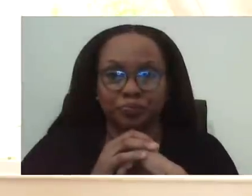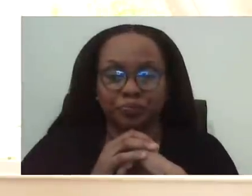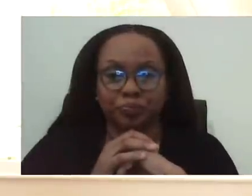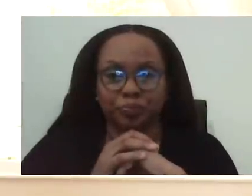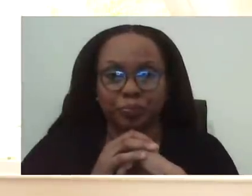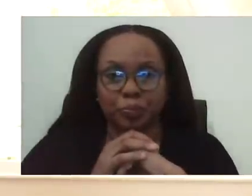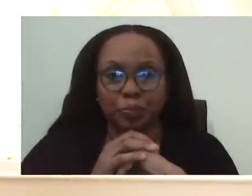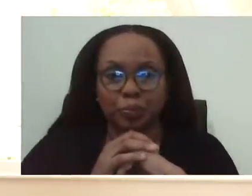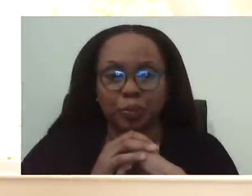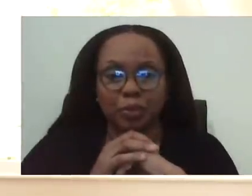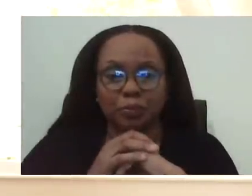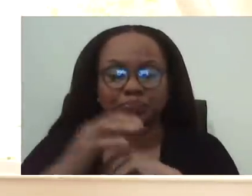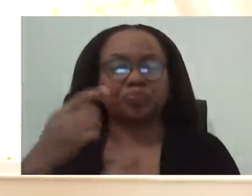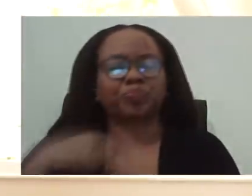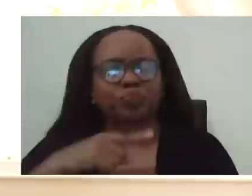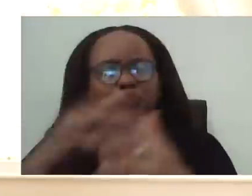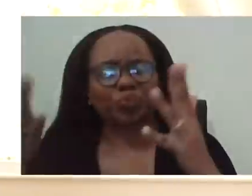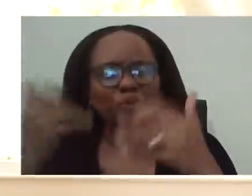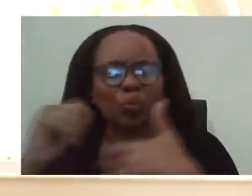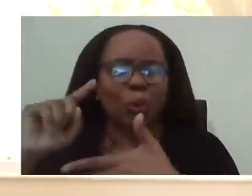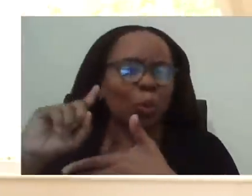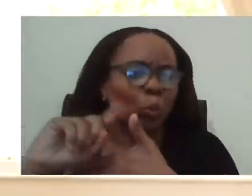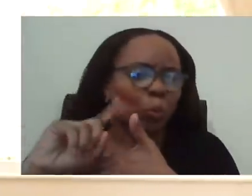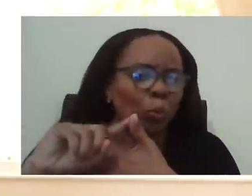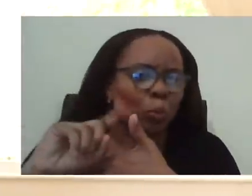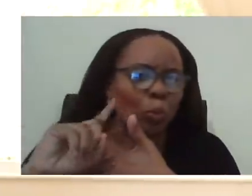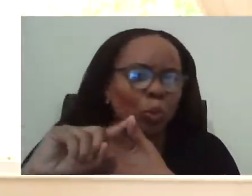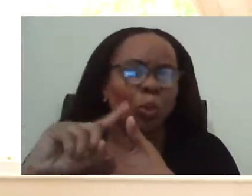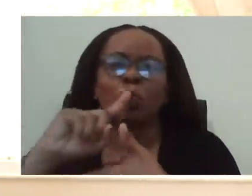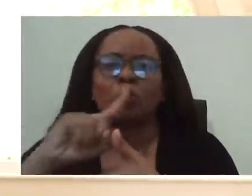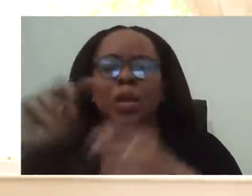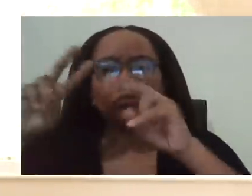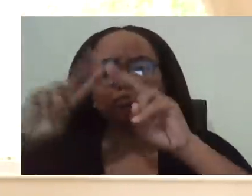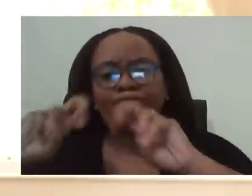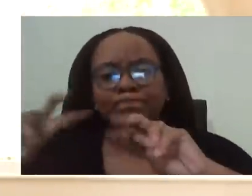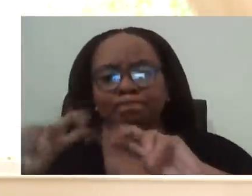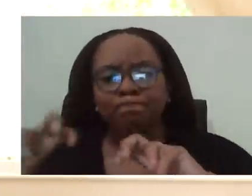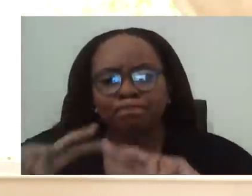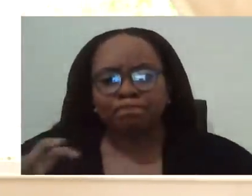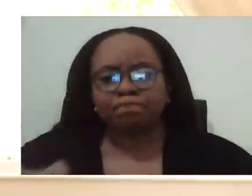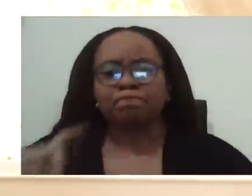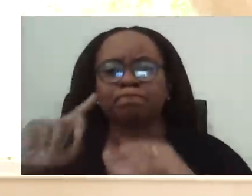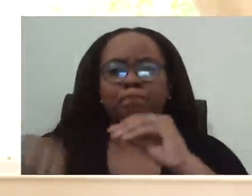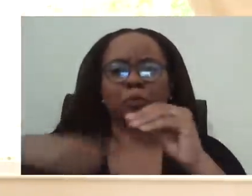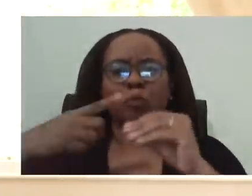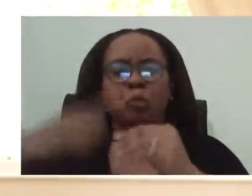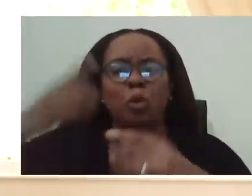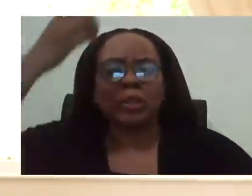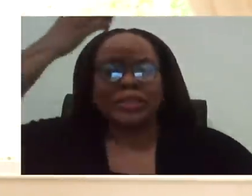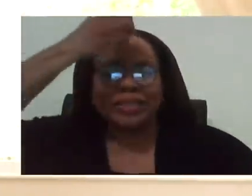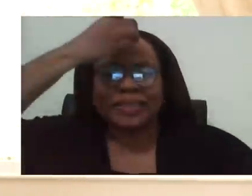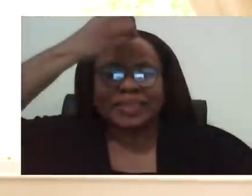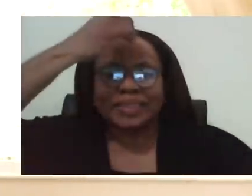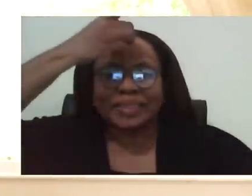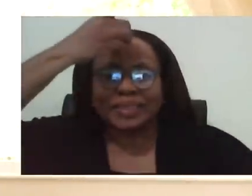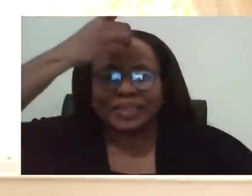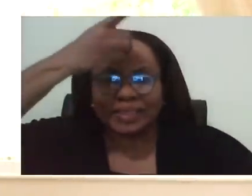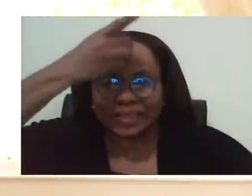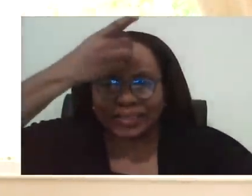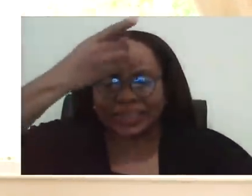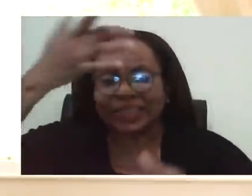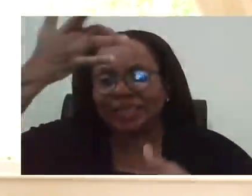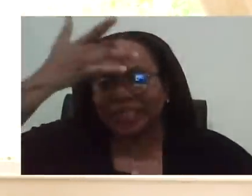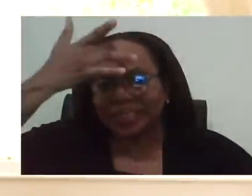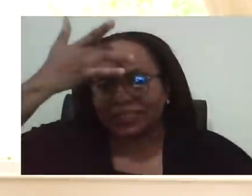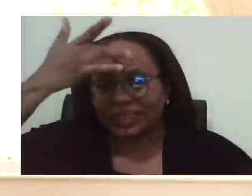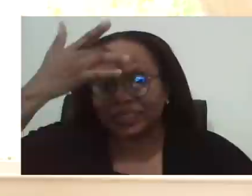this epidemiologist, who back in August projected a worst-case scenario of Barbados possibly having as